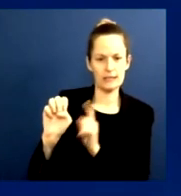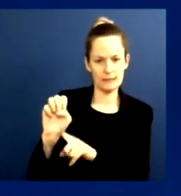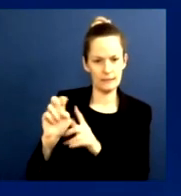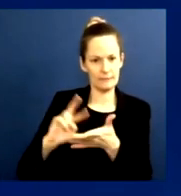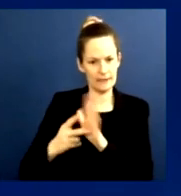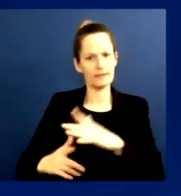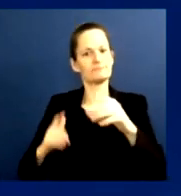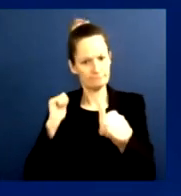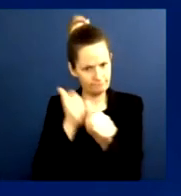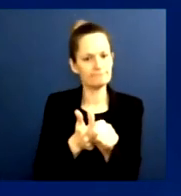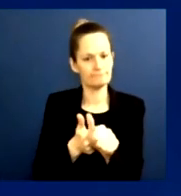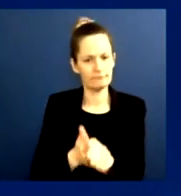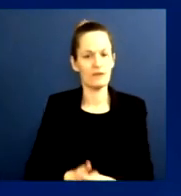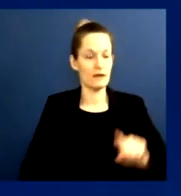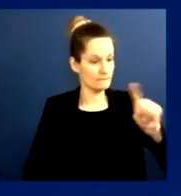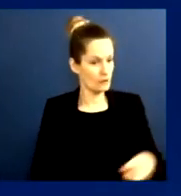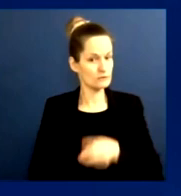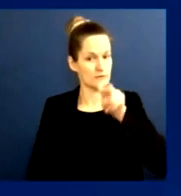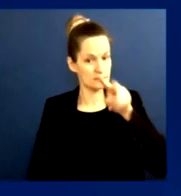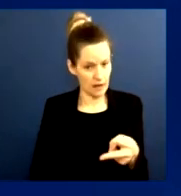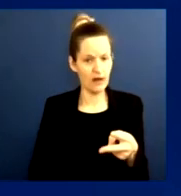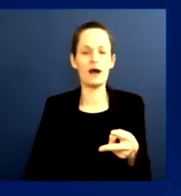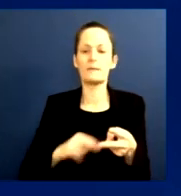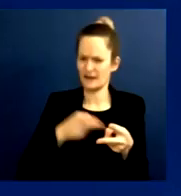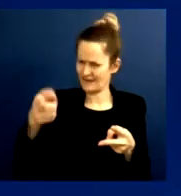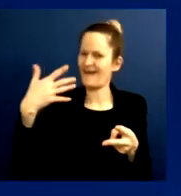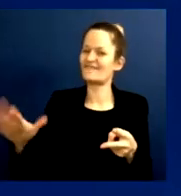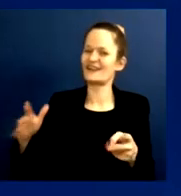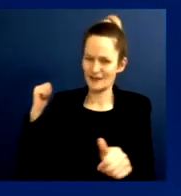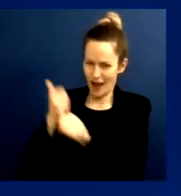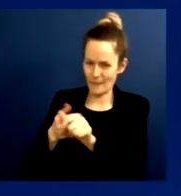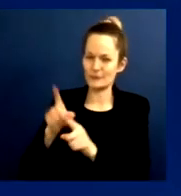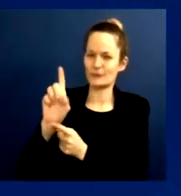for a booster and you haven't gotten it you're not up to date and you need to get your booster in order to be up to date